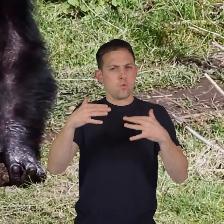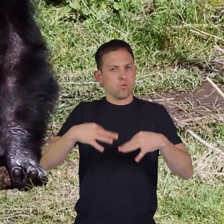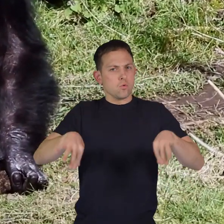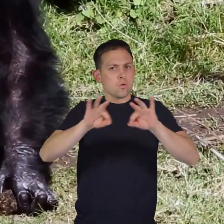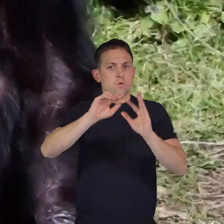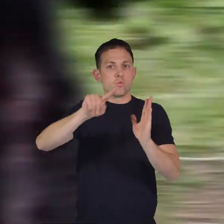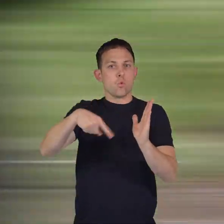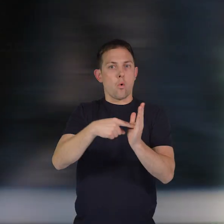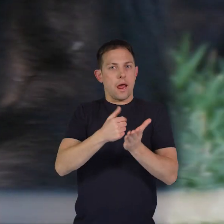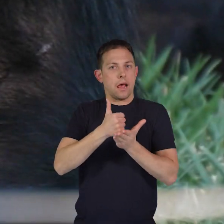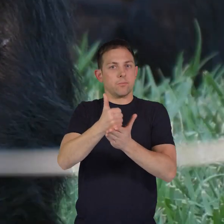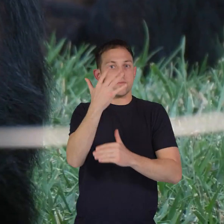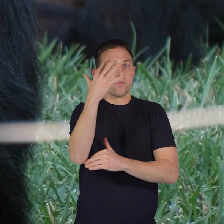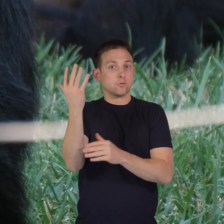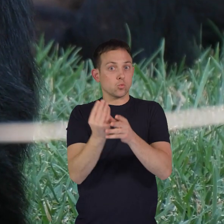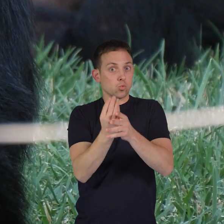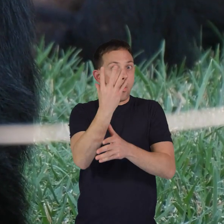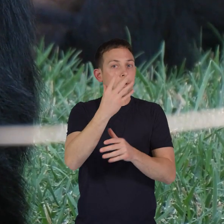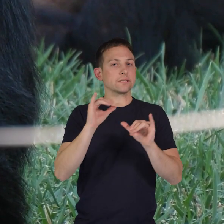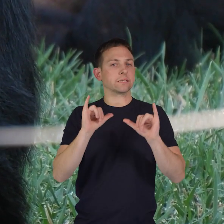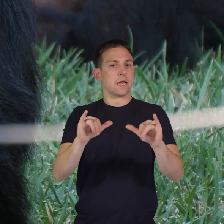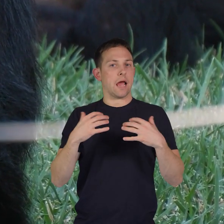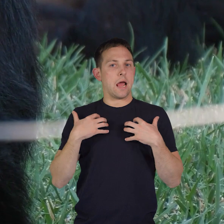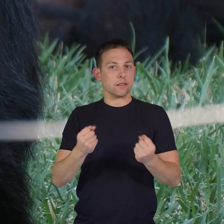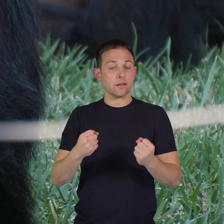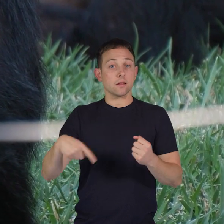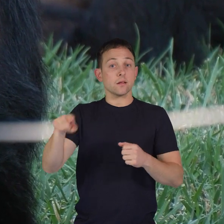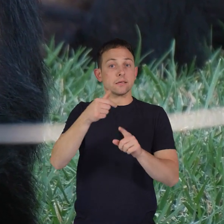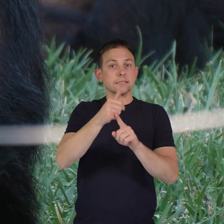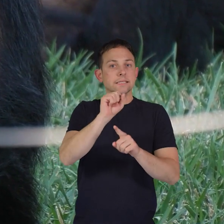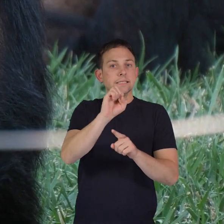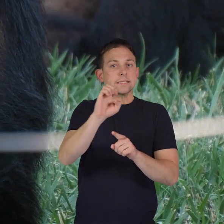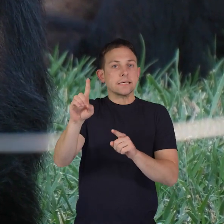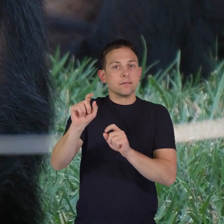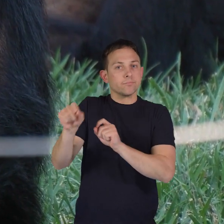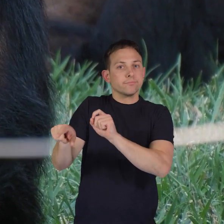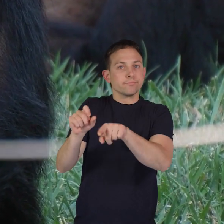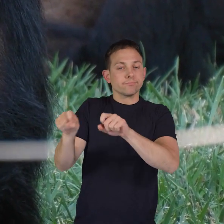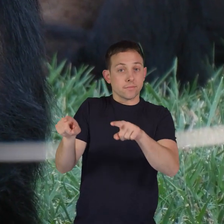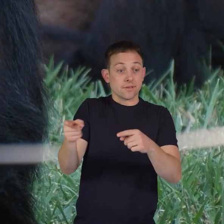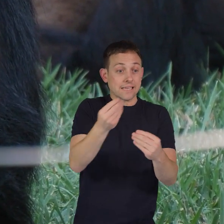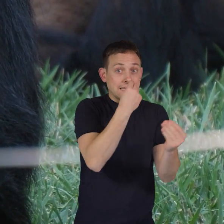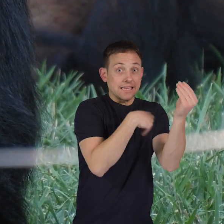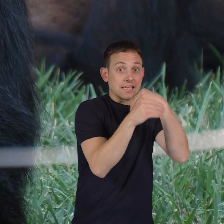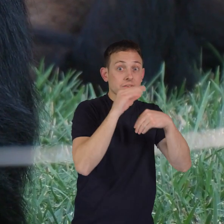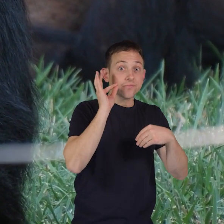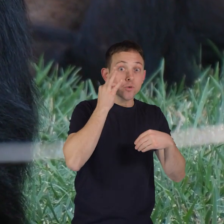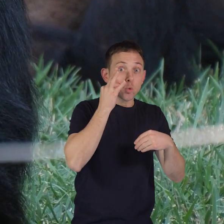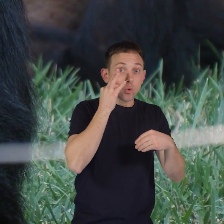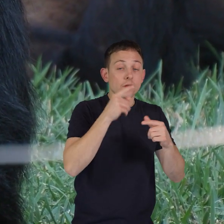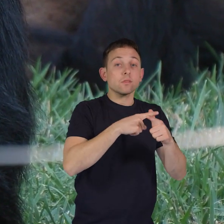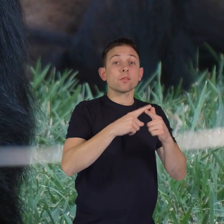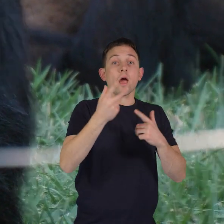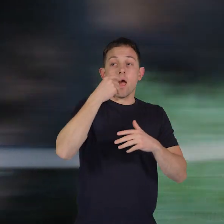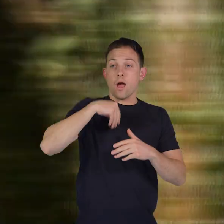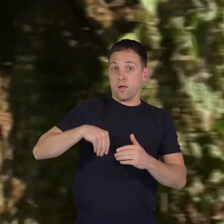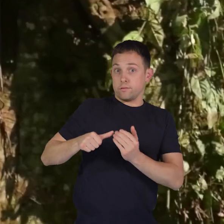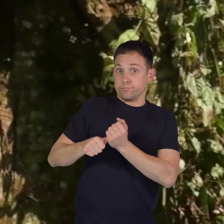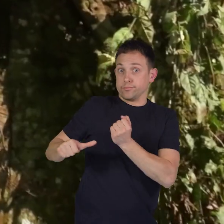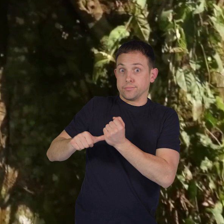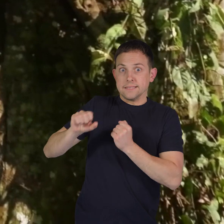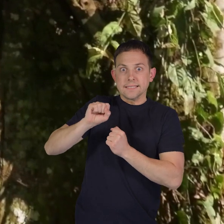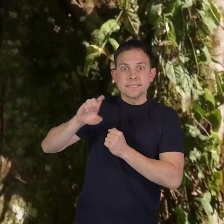grow and stay healthy they are seed dispersers they eat fruits and then scatter the seeds in different places through their droppings